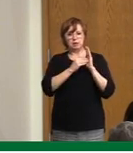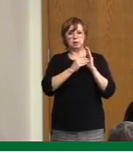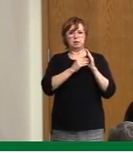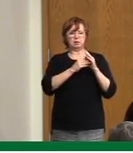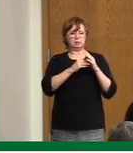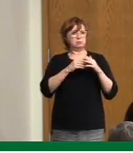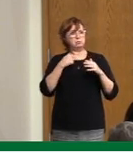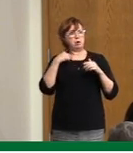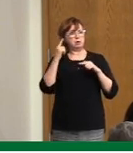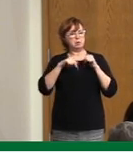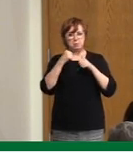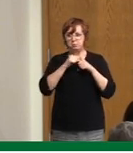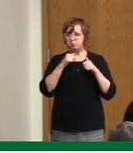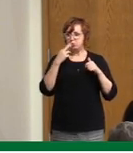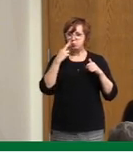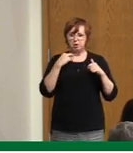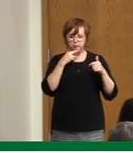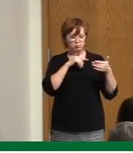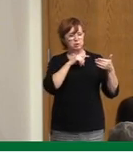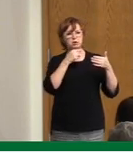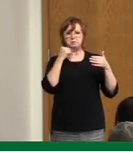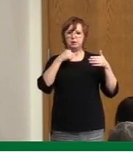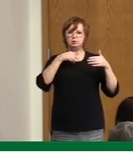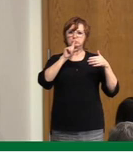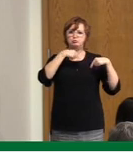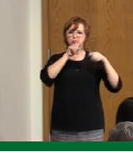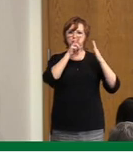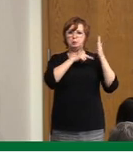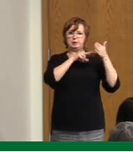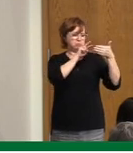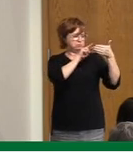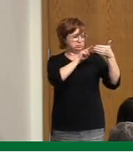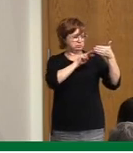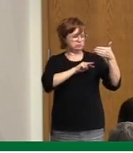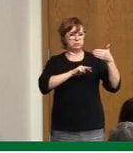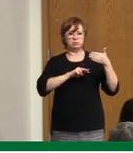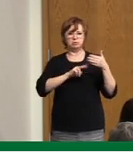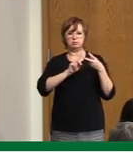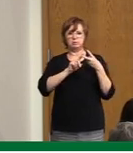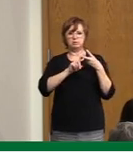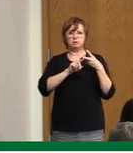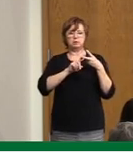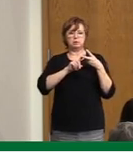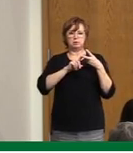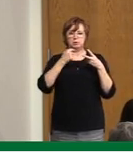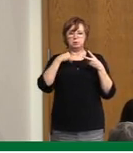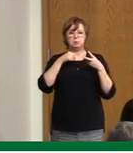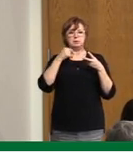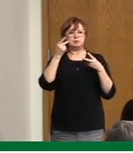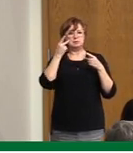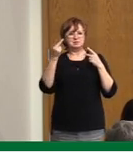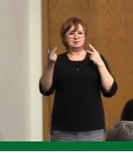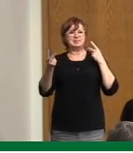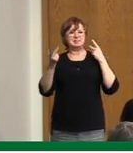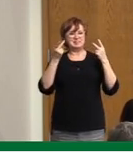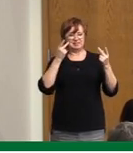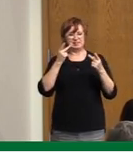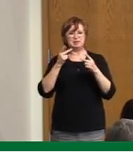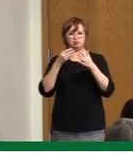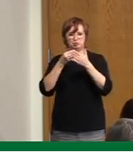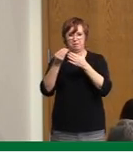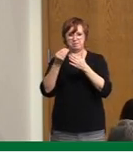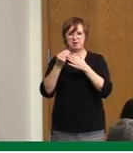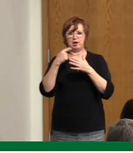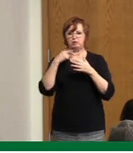know, certainly if you look around, I think there seems to be a bit of a calmness in terms of less traffic in retail locations, people going around more systematically.